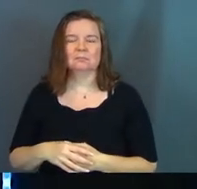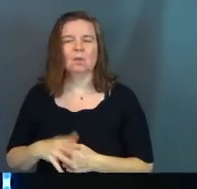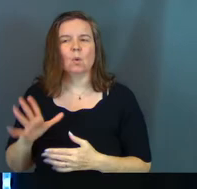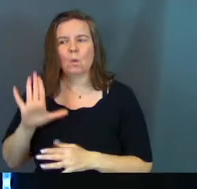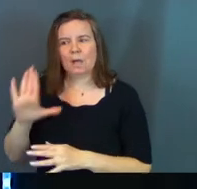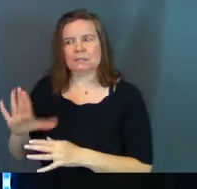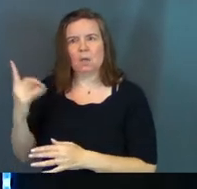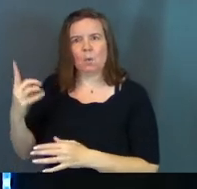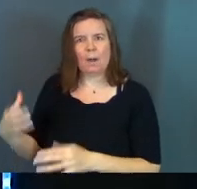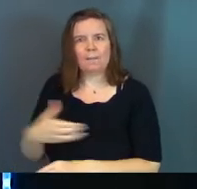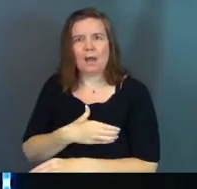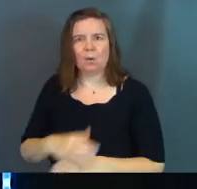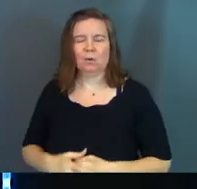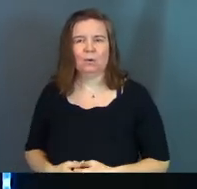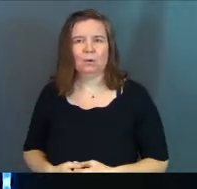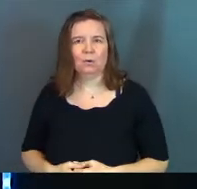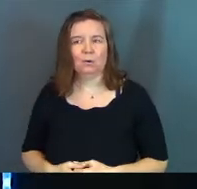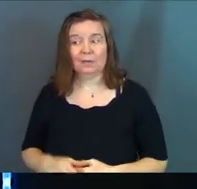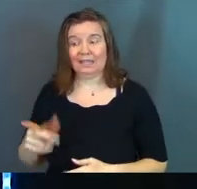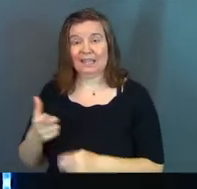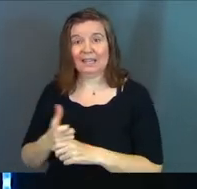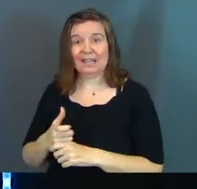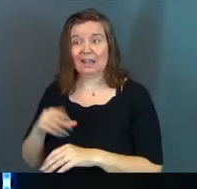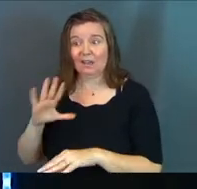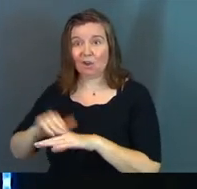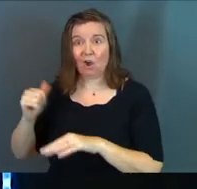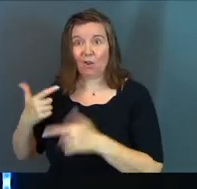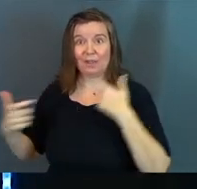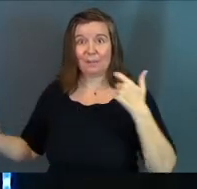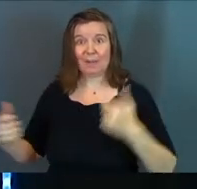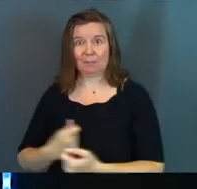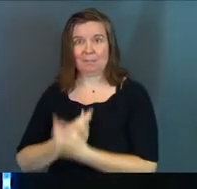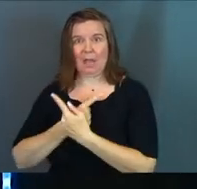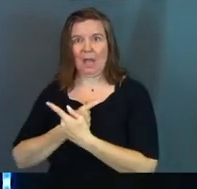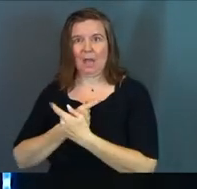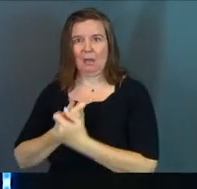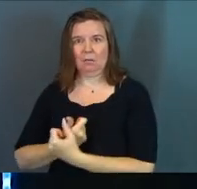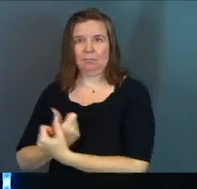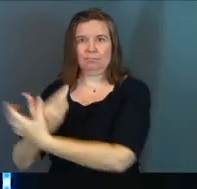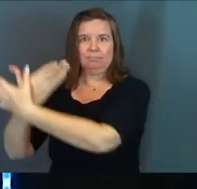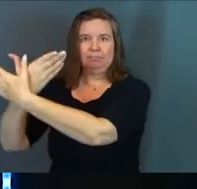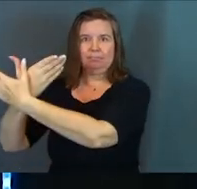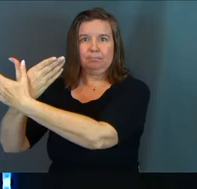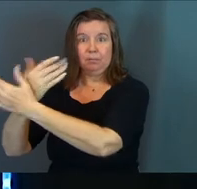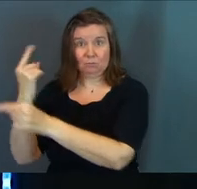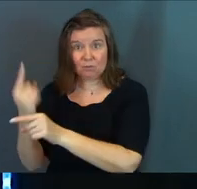What's his one power? He gets to call the big guy. Right?